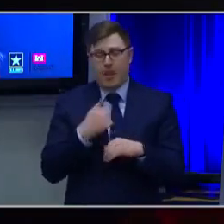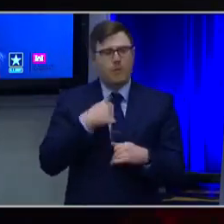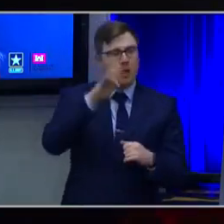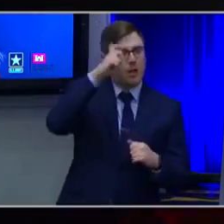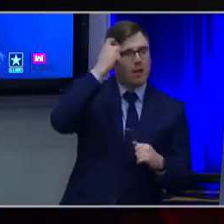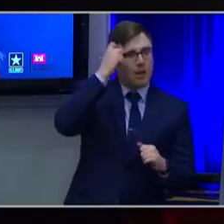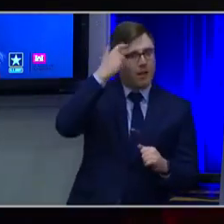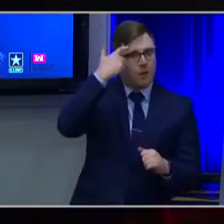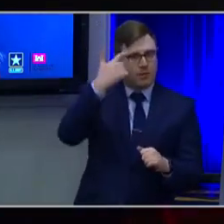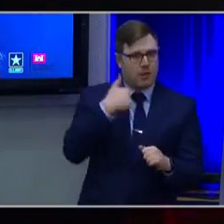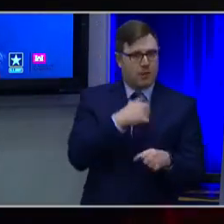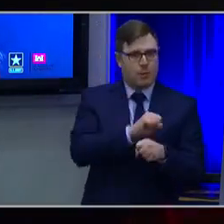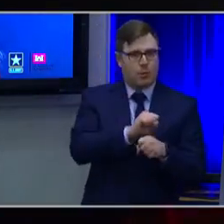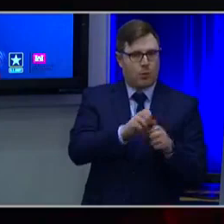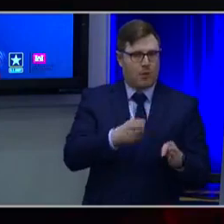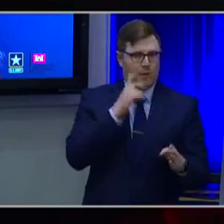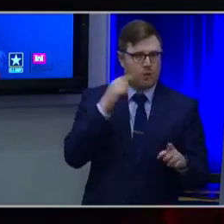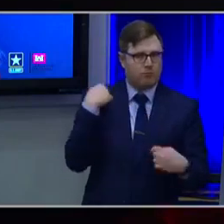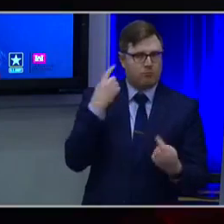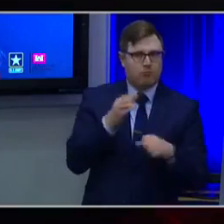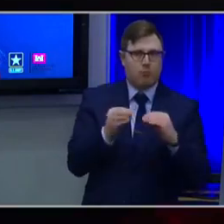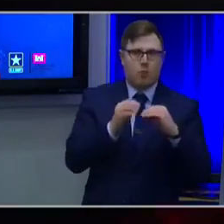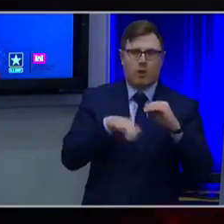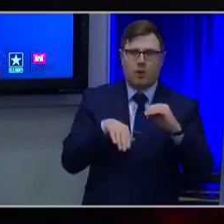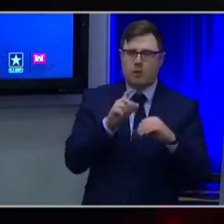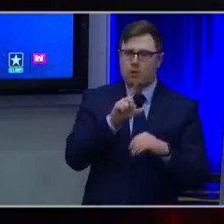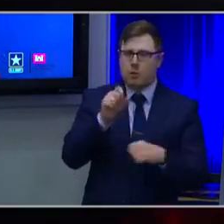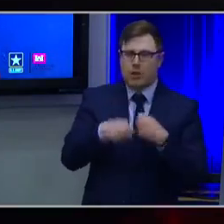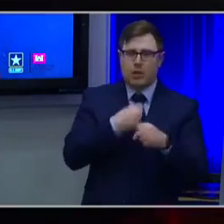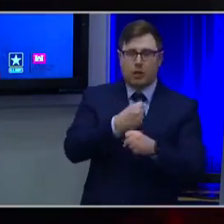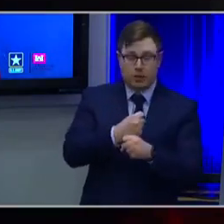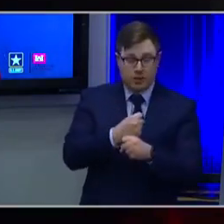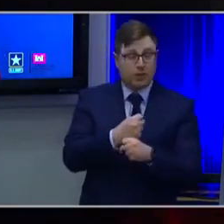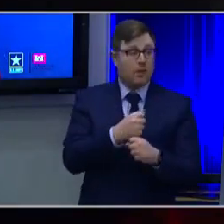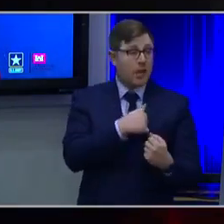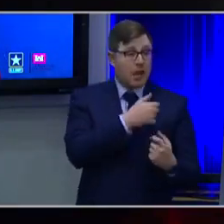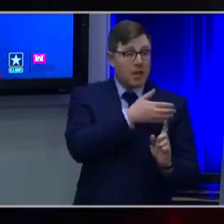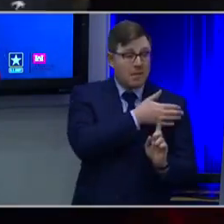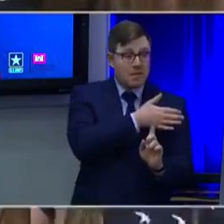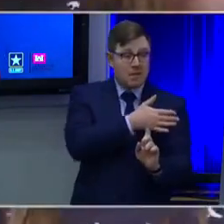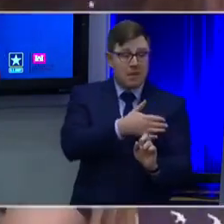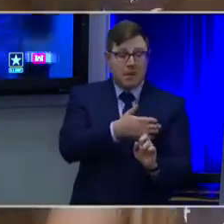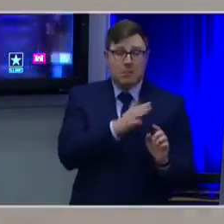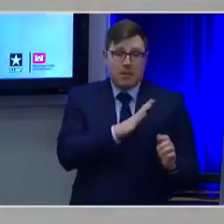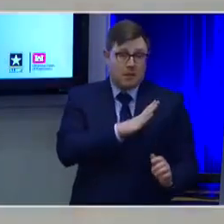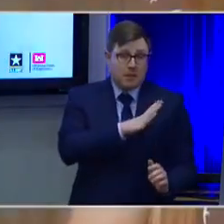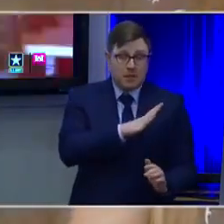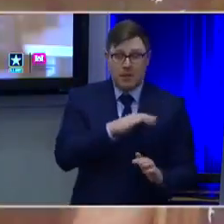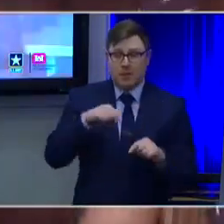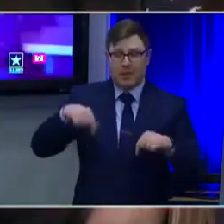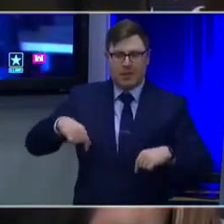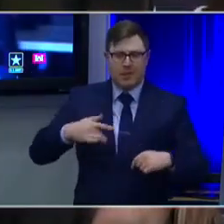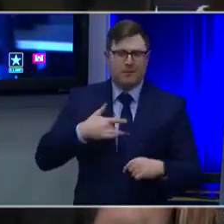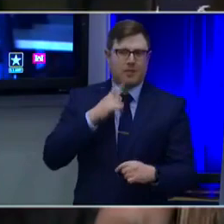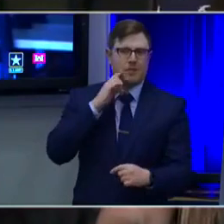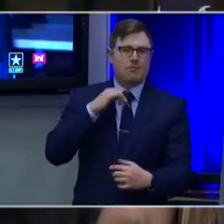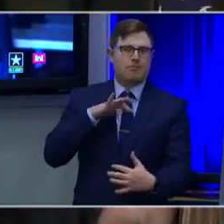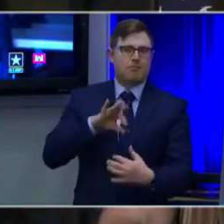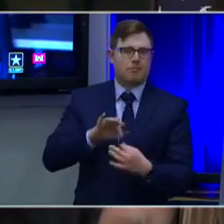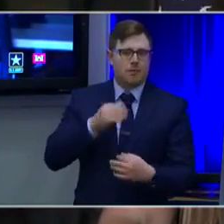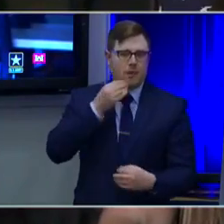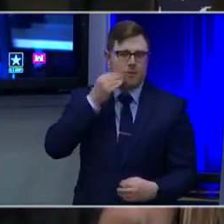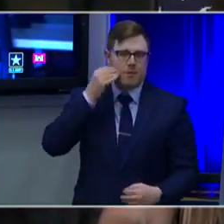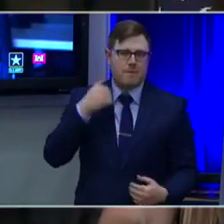of all the different agencies I've worked for, this is the place that feels like home. And this has been the place that I've loved the most. Lots of